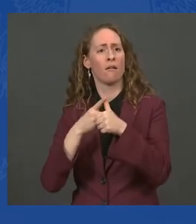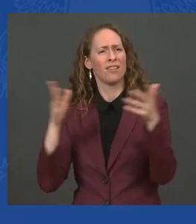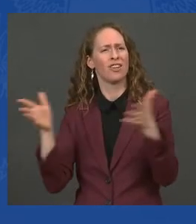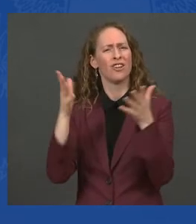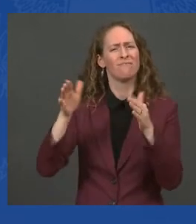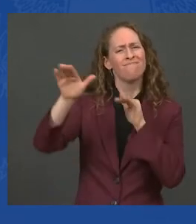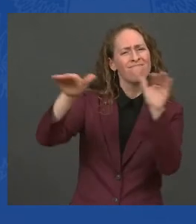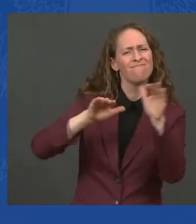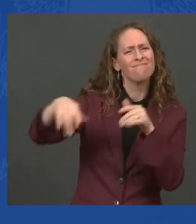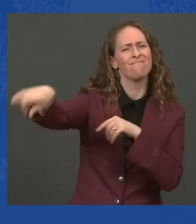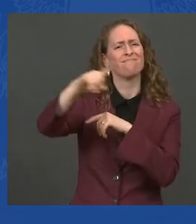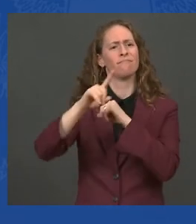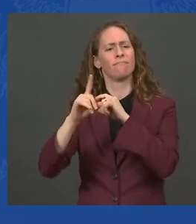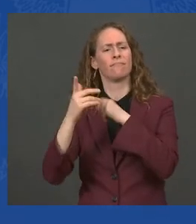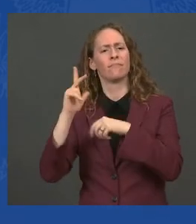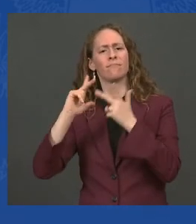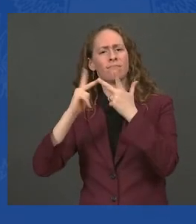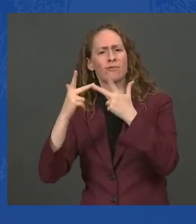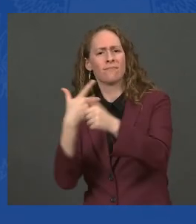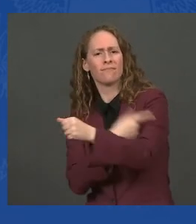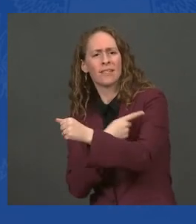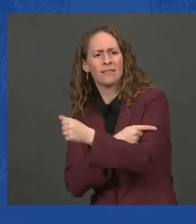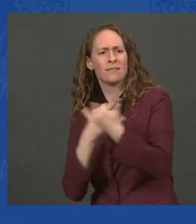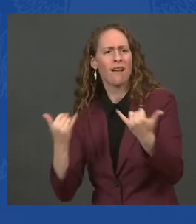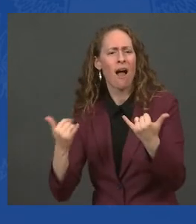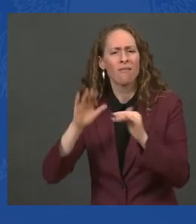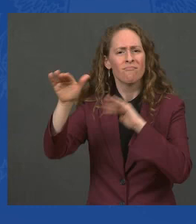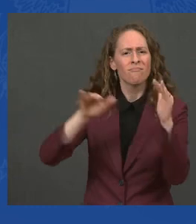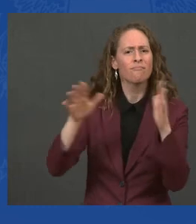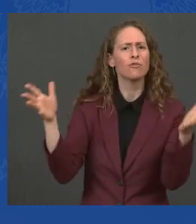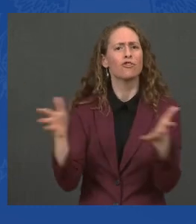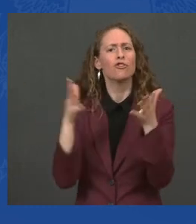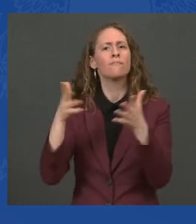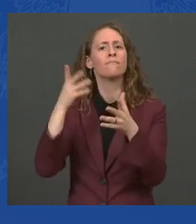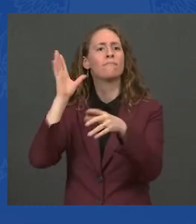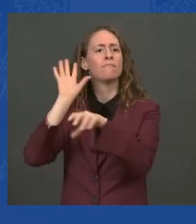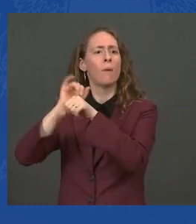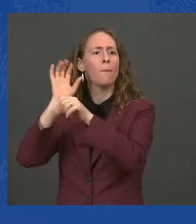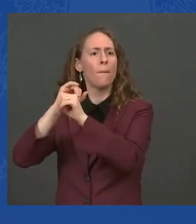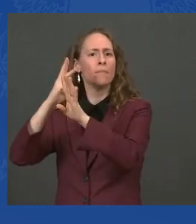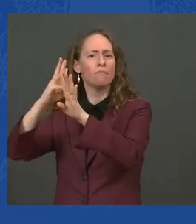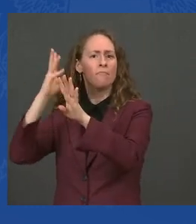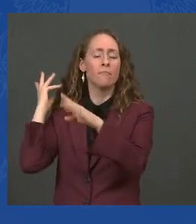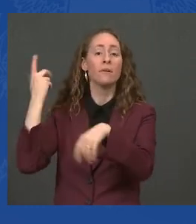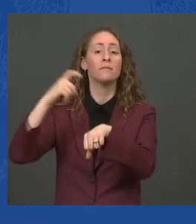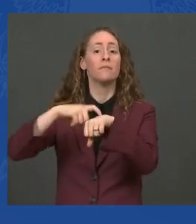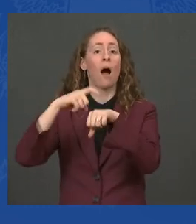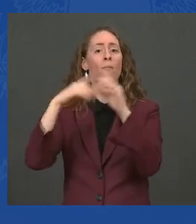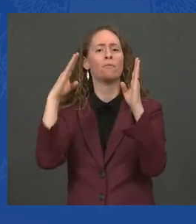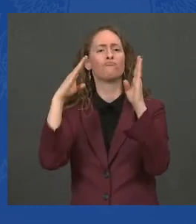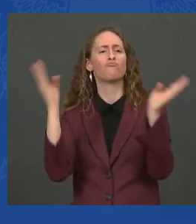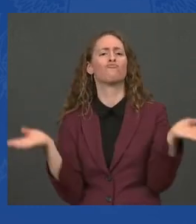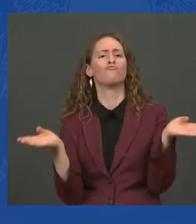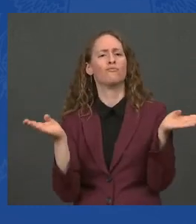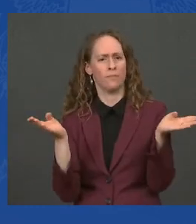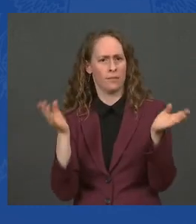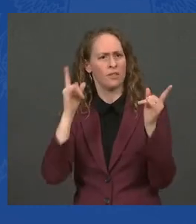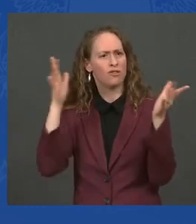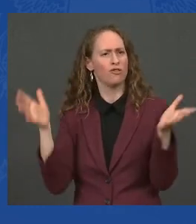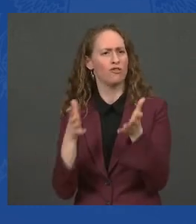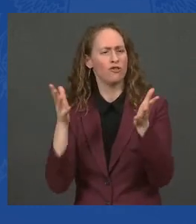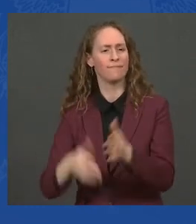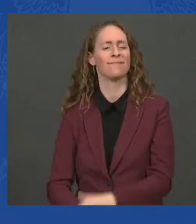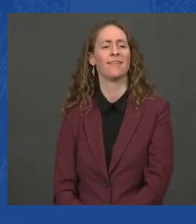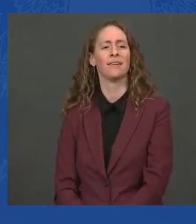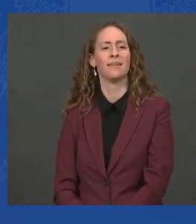and more hours. I was thrilled to see that yesterday we had more vaccine shots administered than any day in the past six